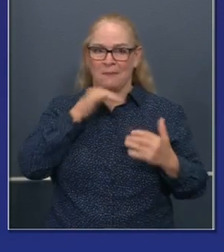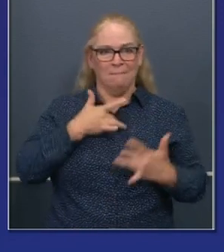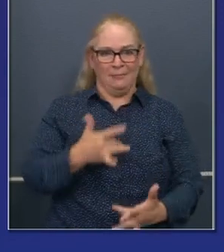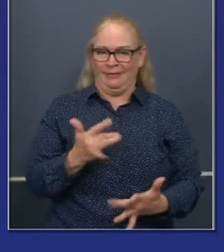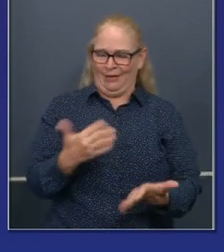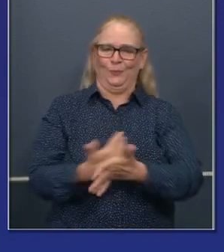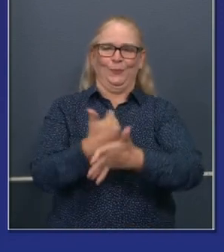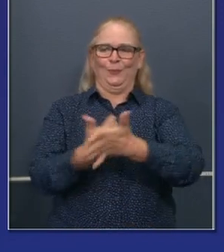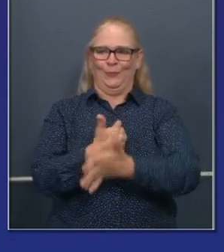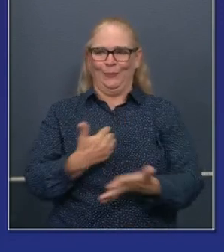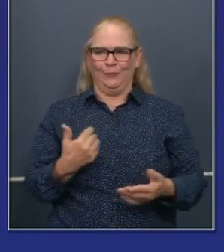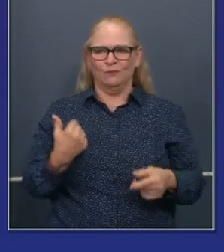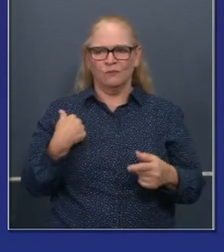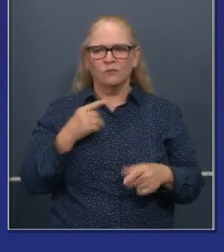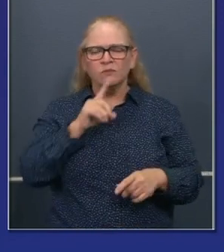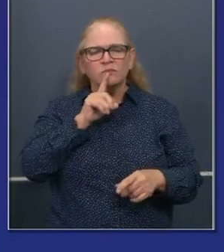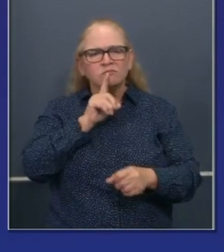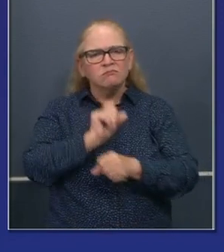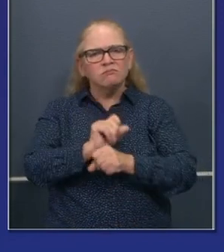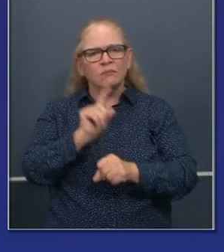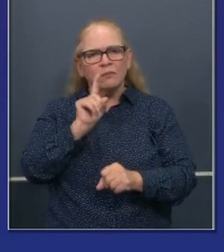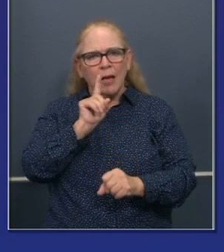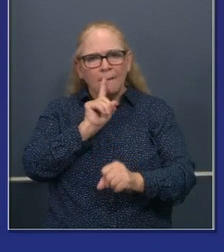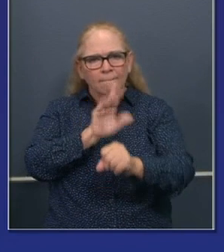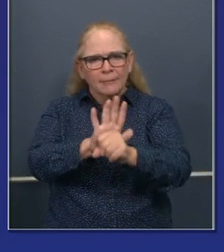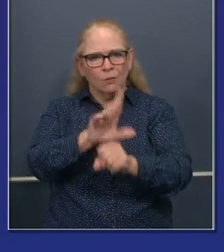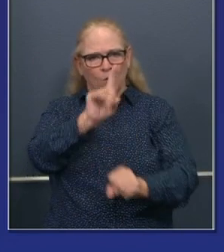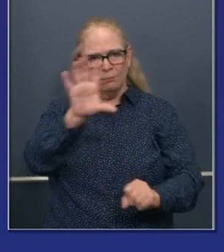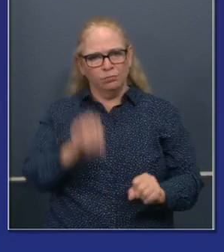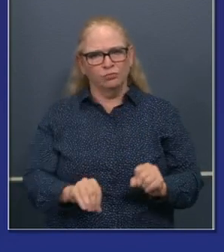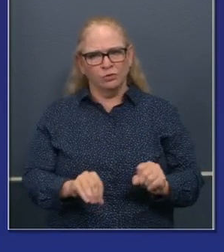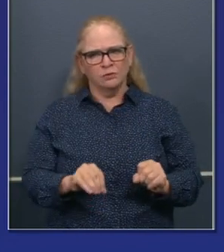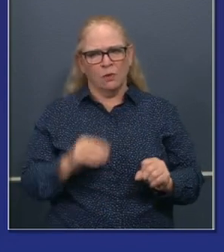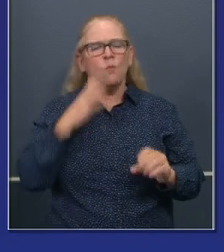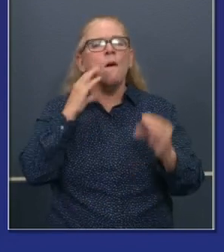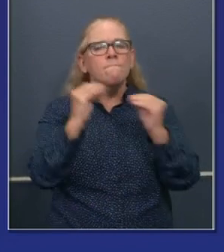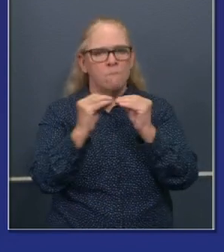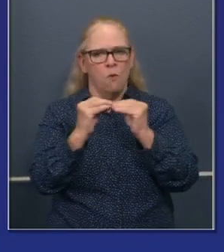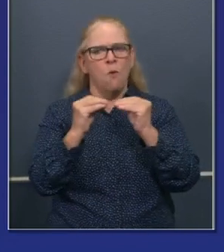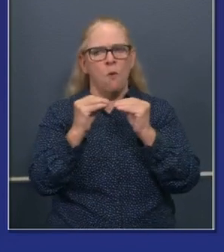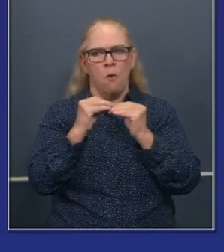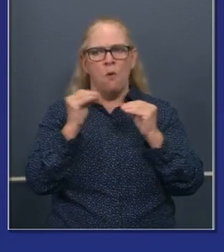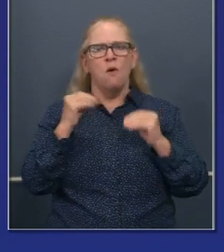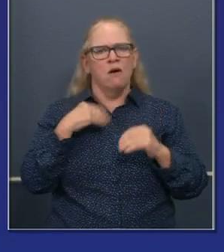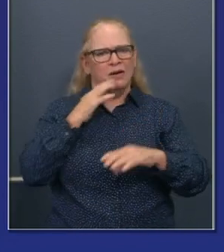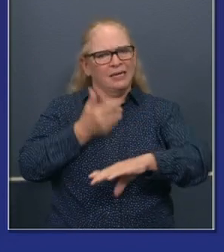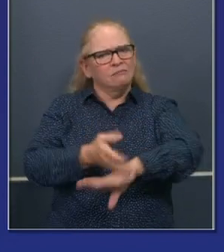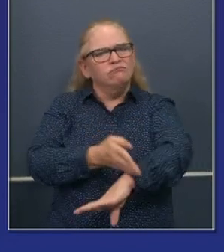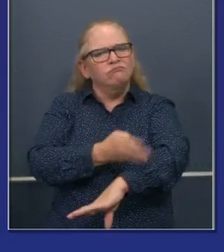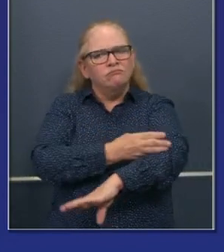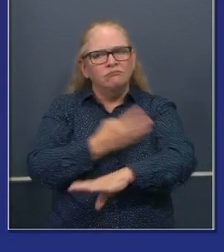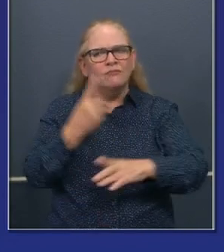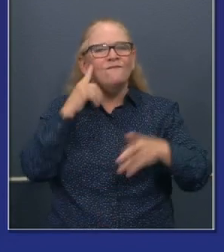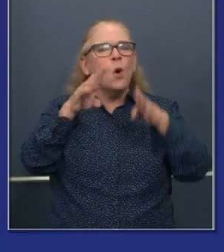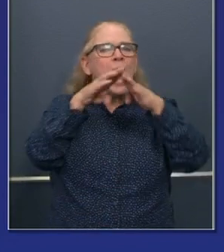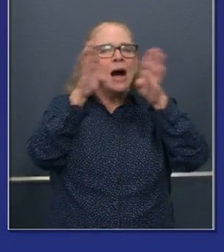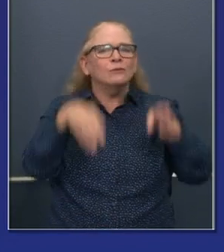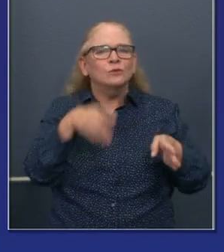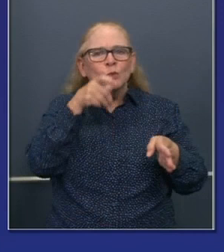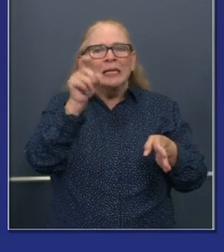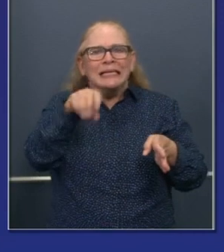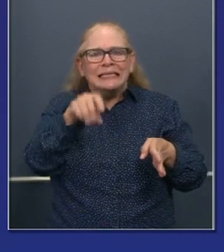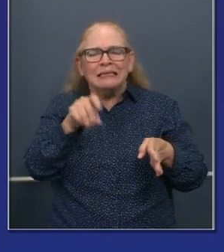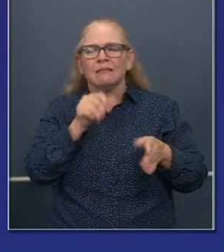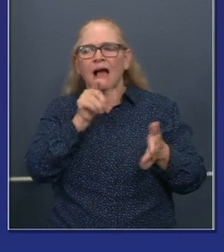fully committed to doing more and better as it relates to housing production here in the state of California. That's foundational in terms of our